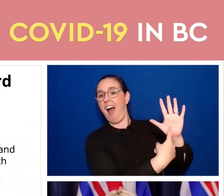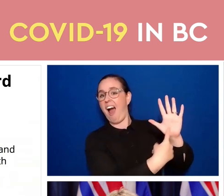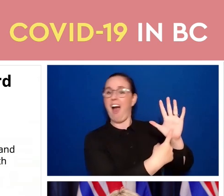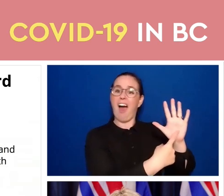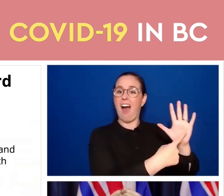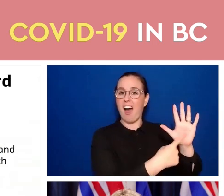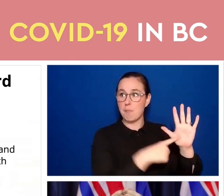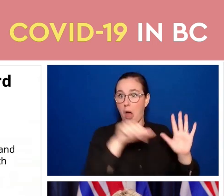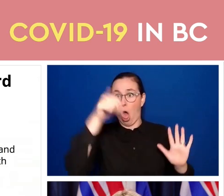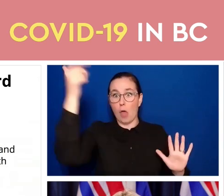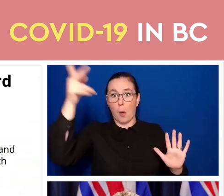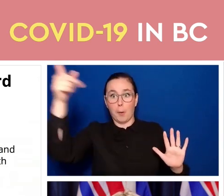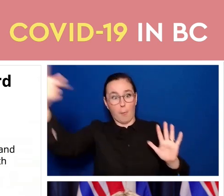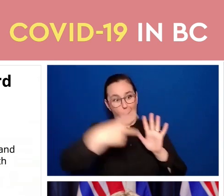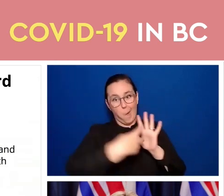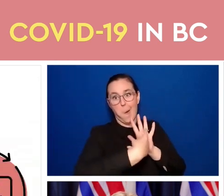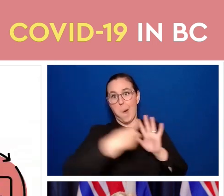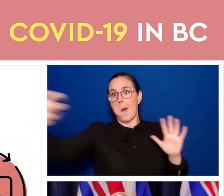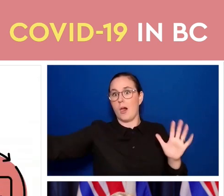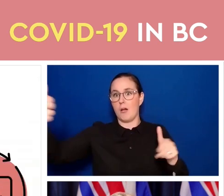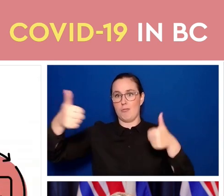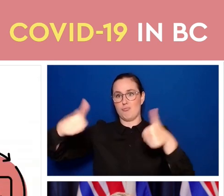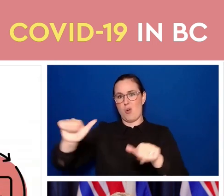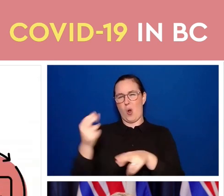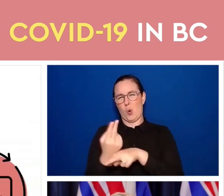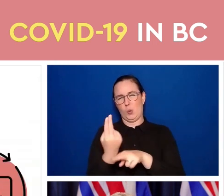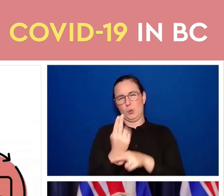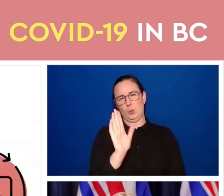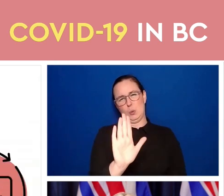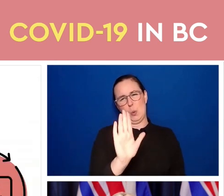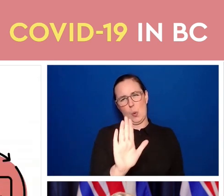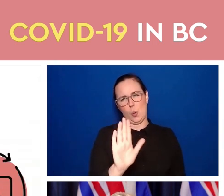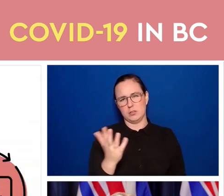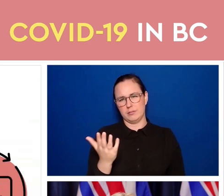that's why we need a verification with a form of identification.